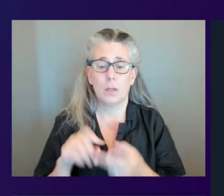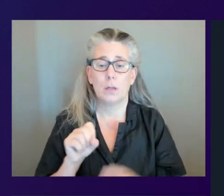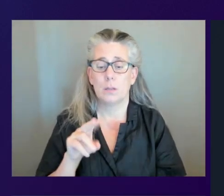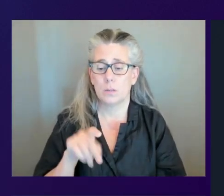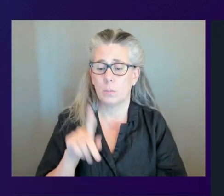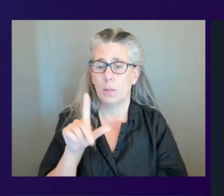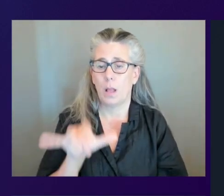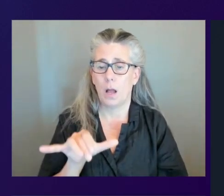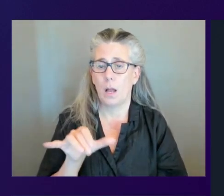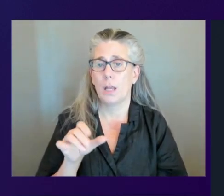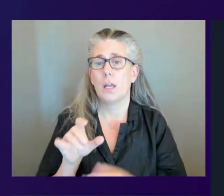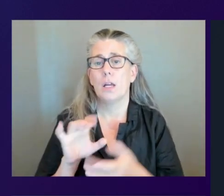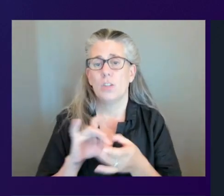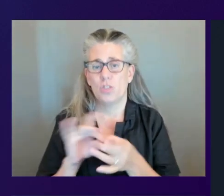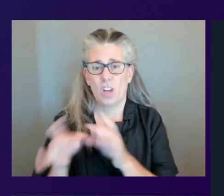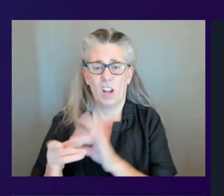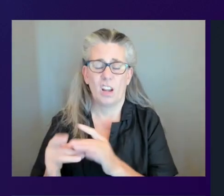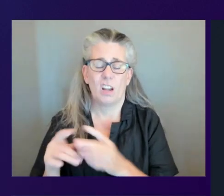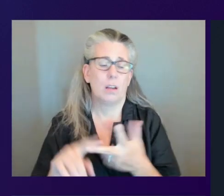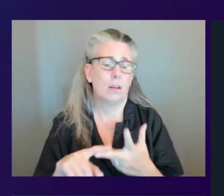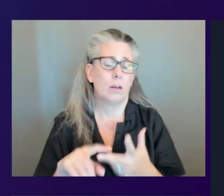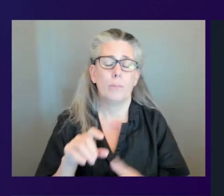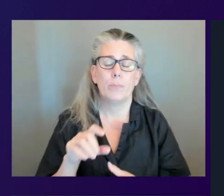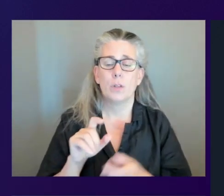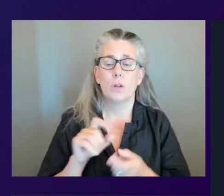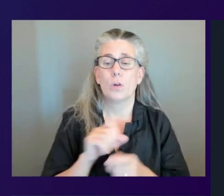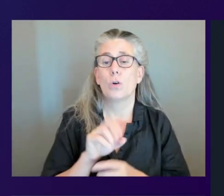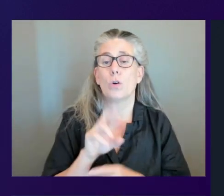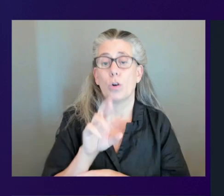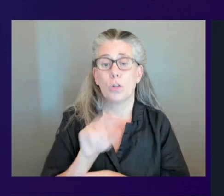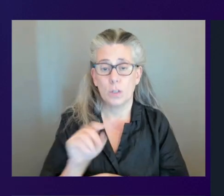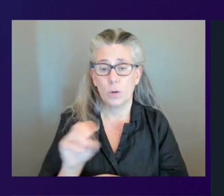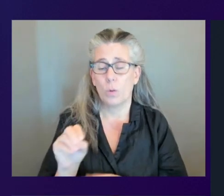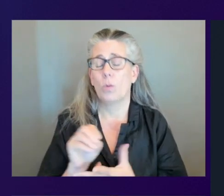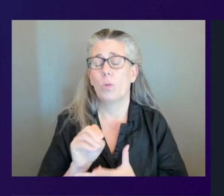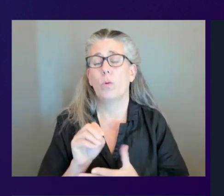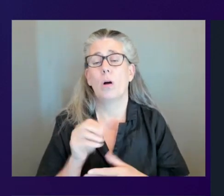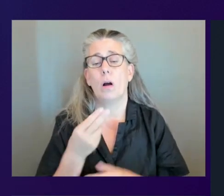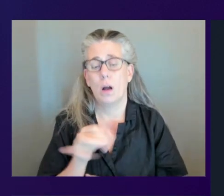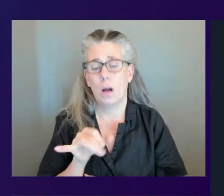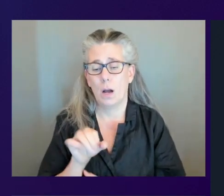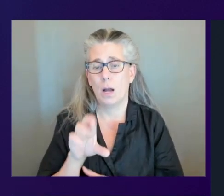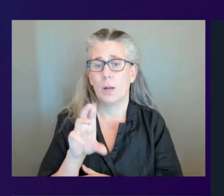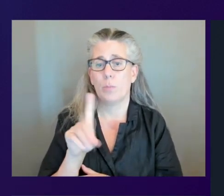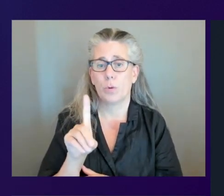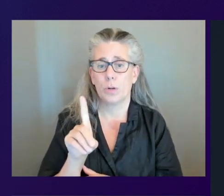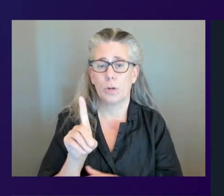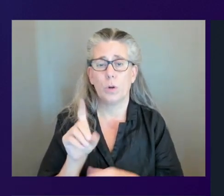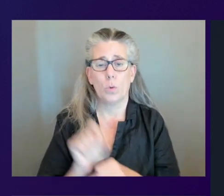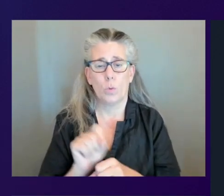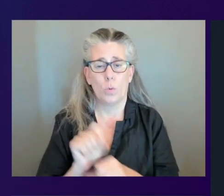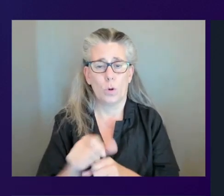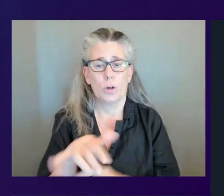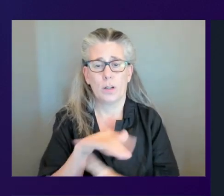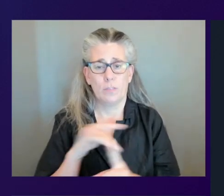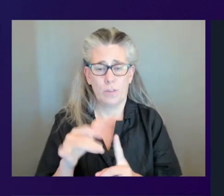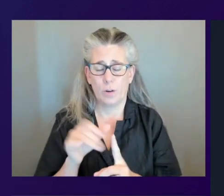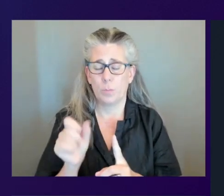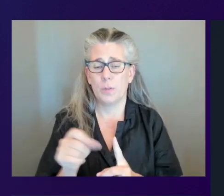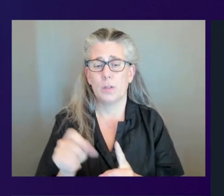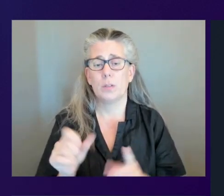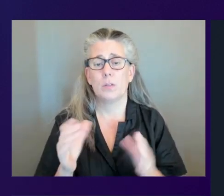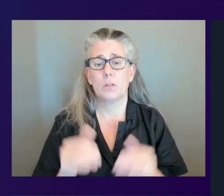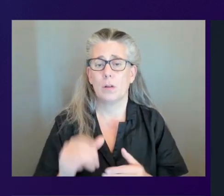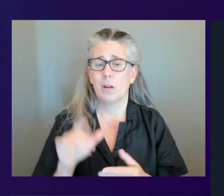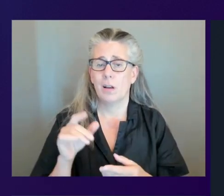return to office, maybe hybrid working environments. We see organizations that struggle with a lack of IT expertise